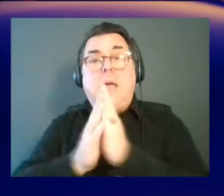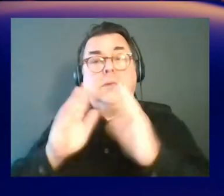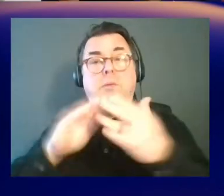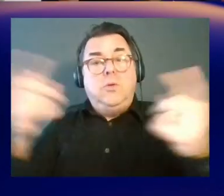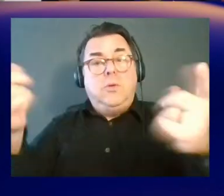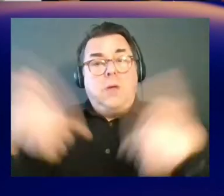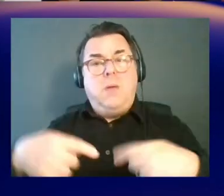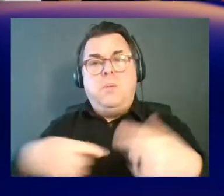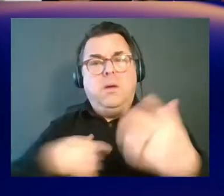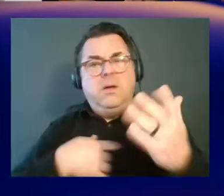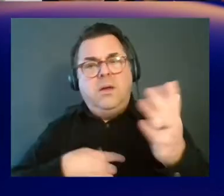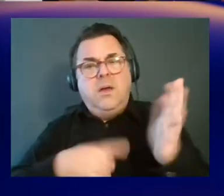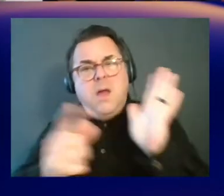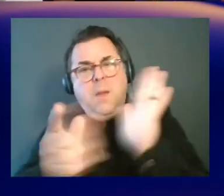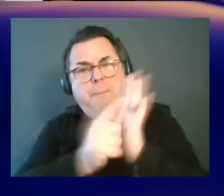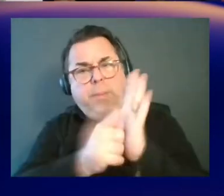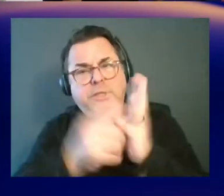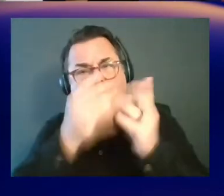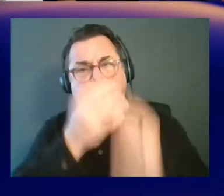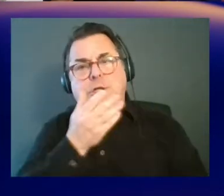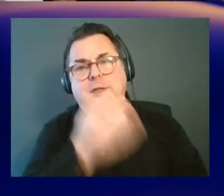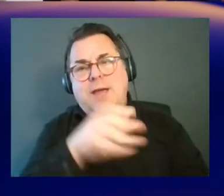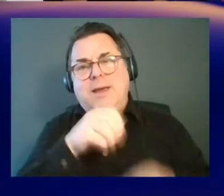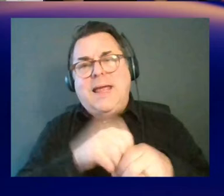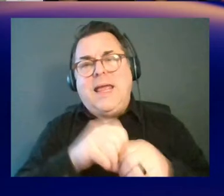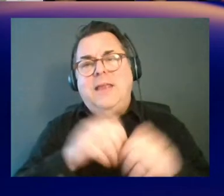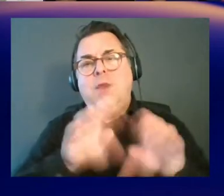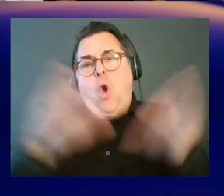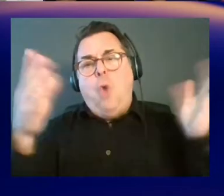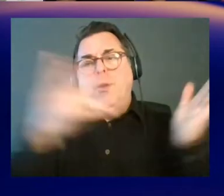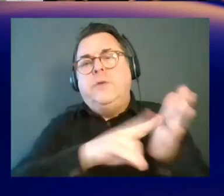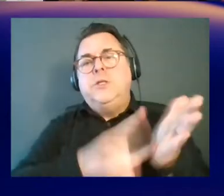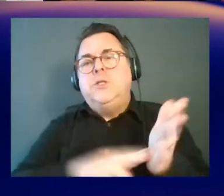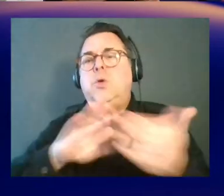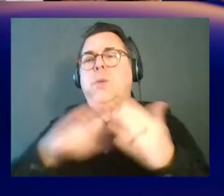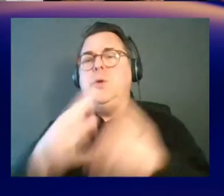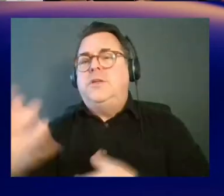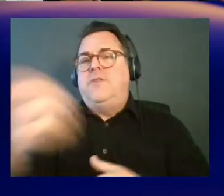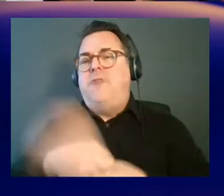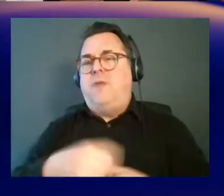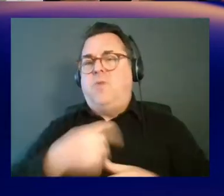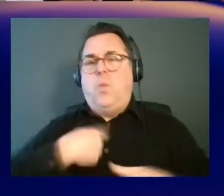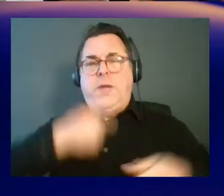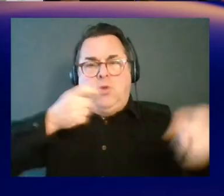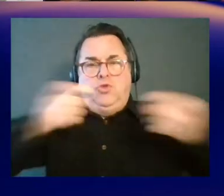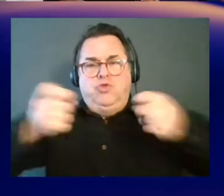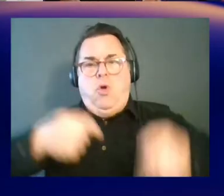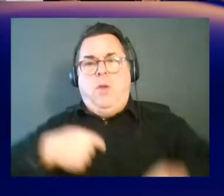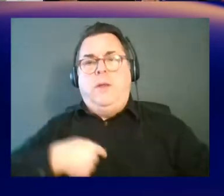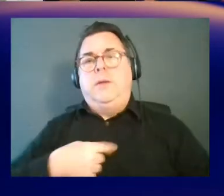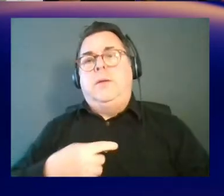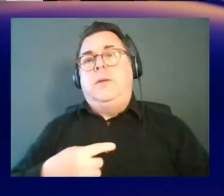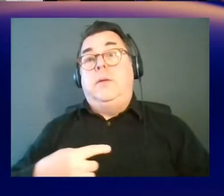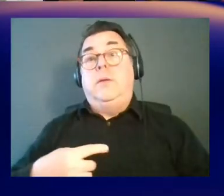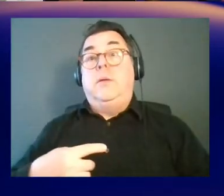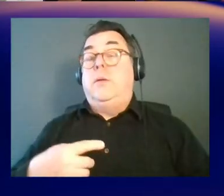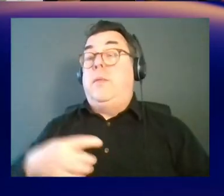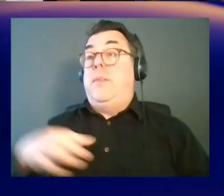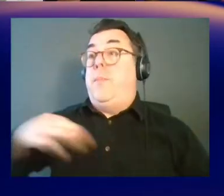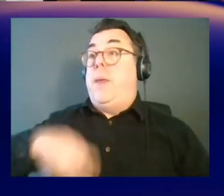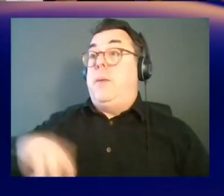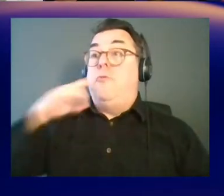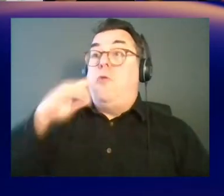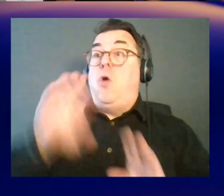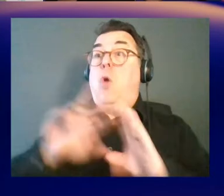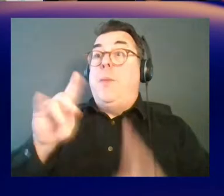on the registry of open data so that we want to bring in the community as well, right? Yes. The beauty of a lot of open data users is they're using the data